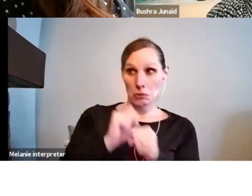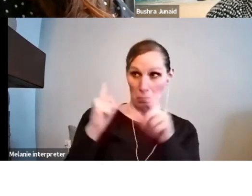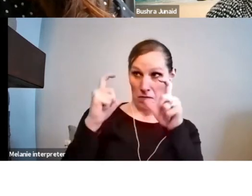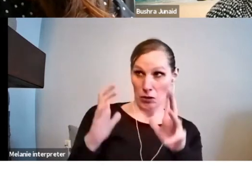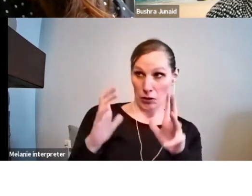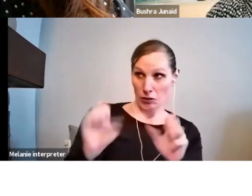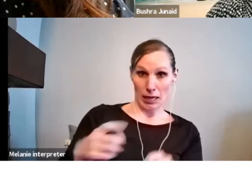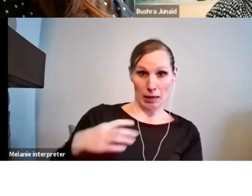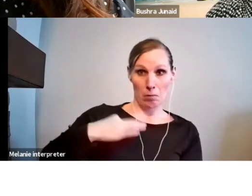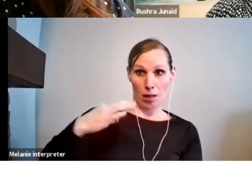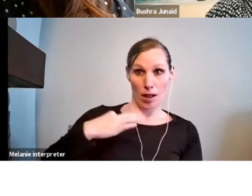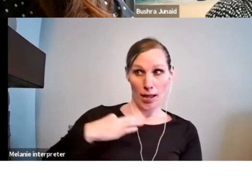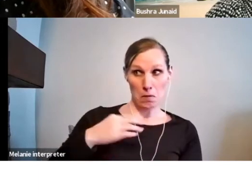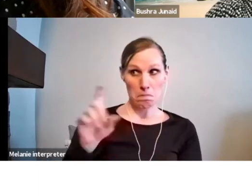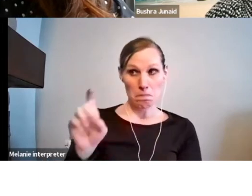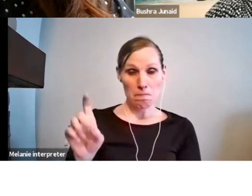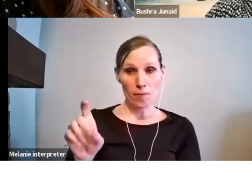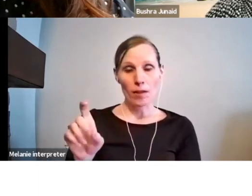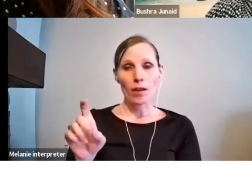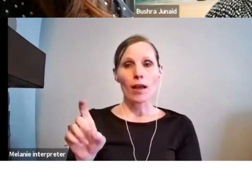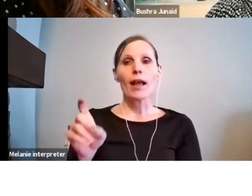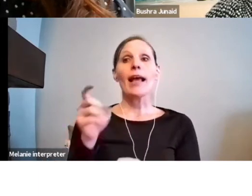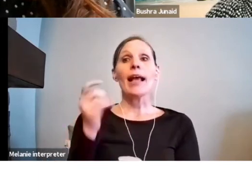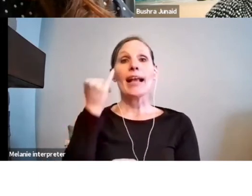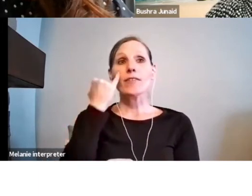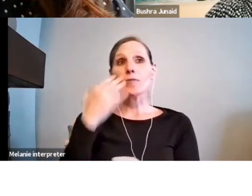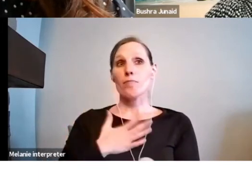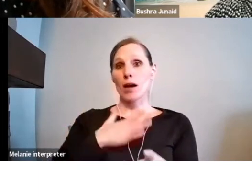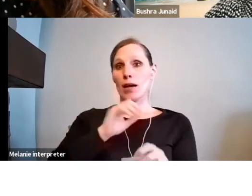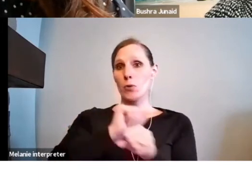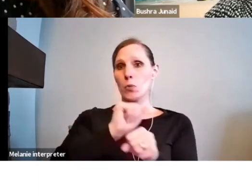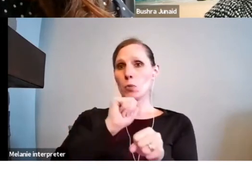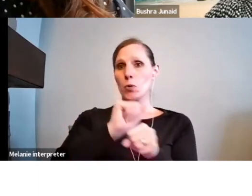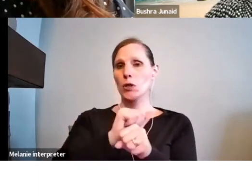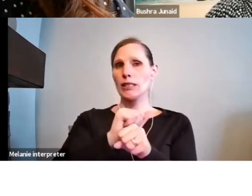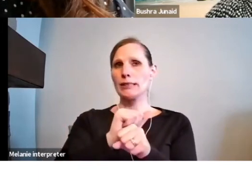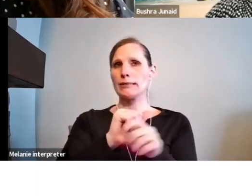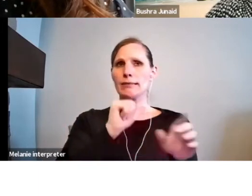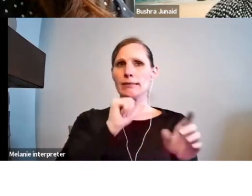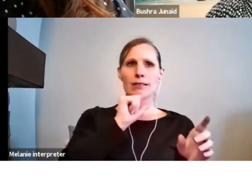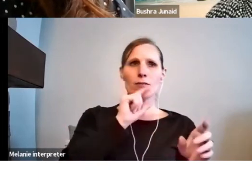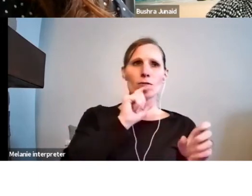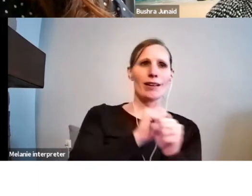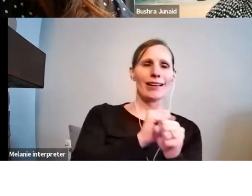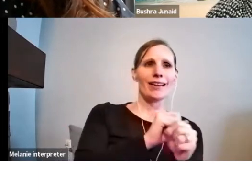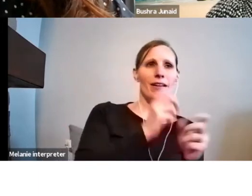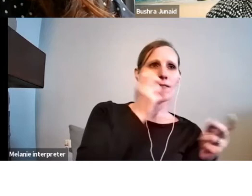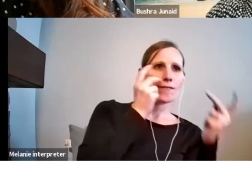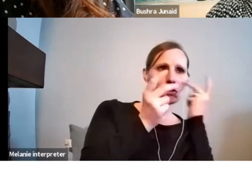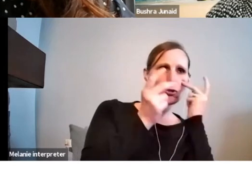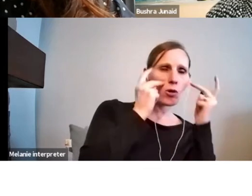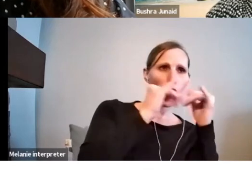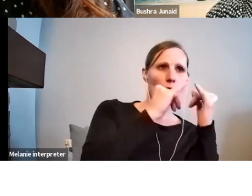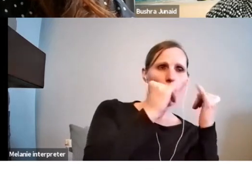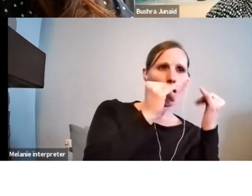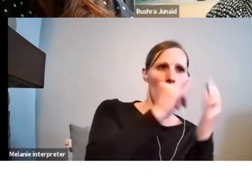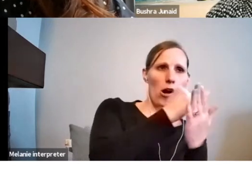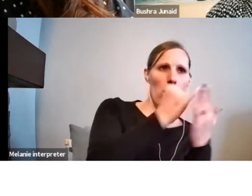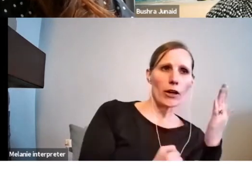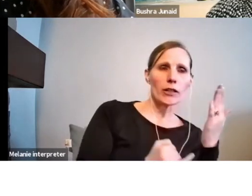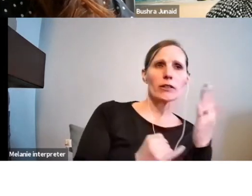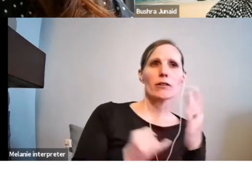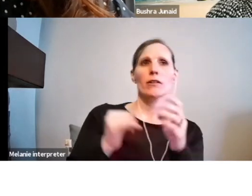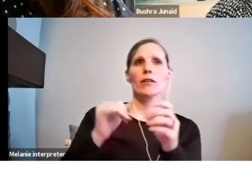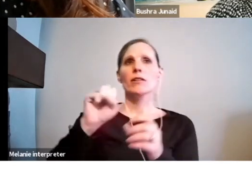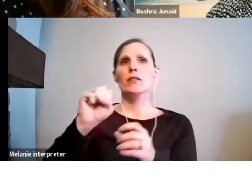to OAC for grants? And what happens if my work falls between different disciplines, like visual art, sculpture, installation and craft?